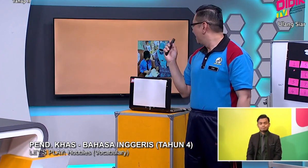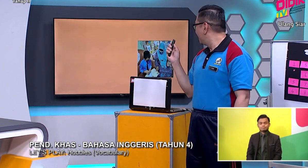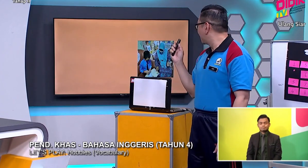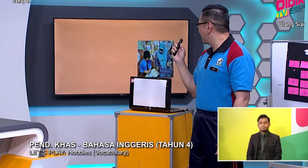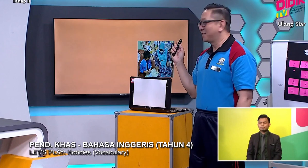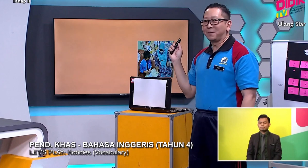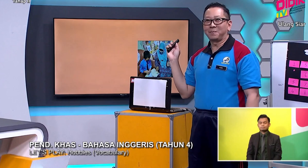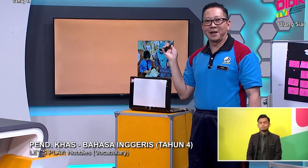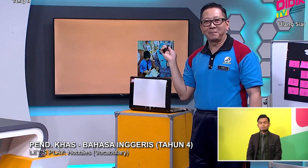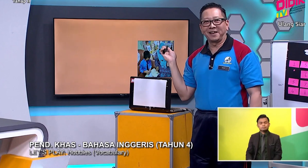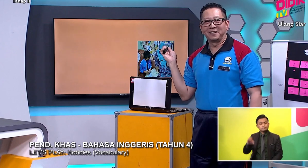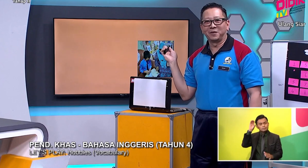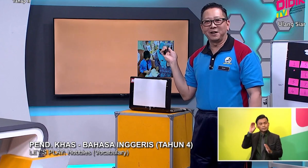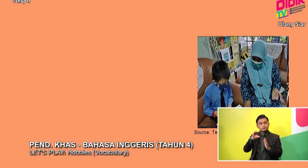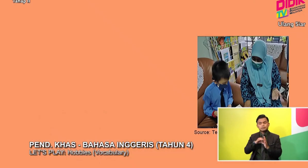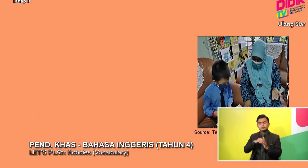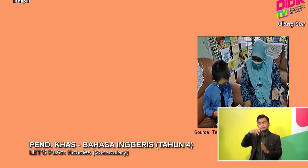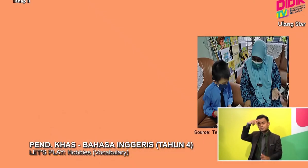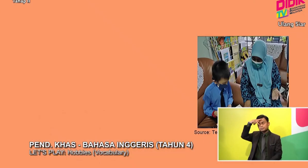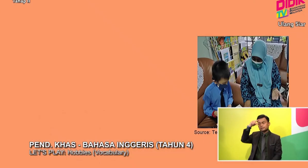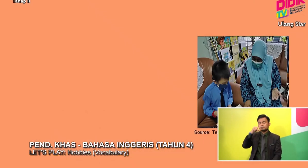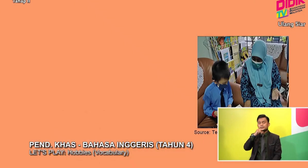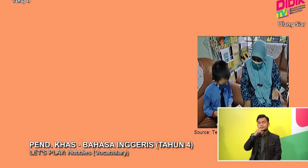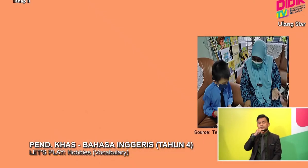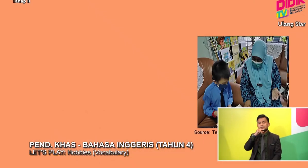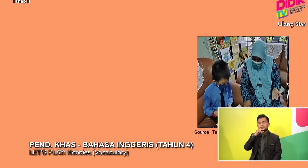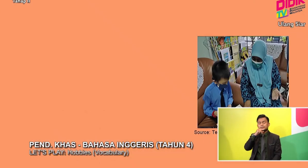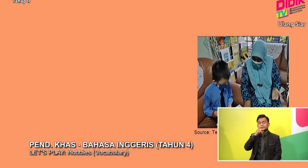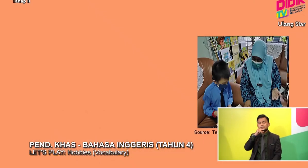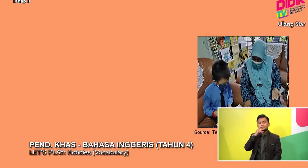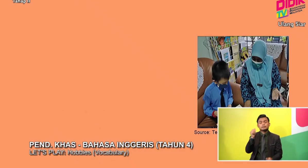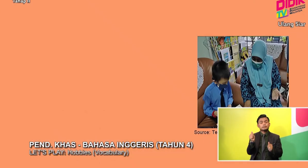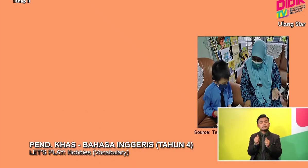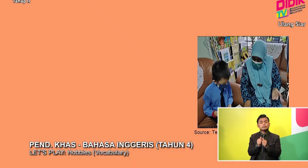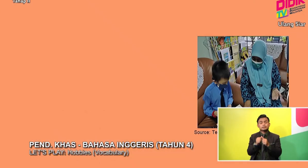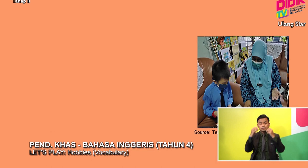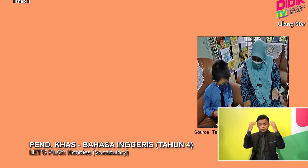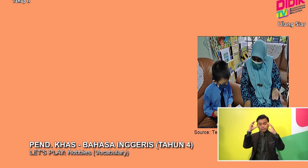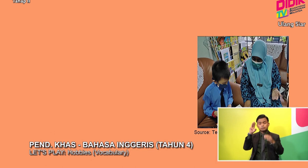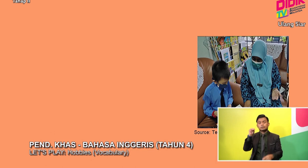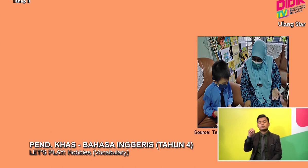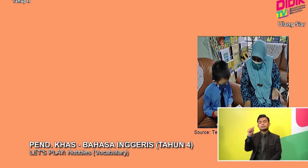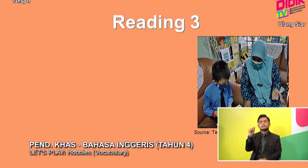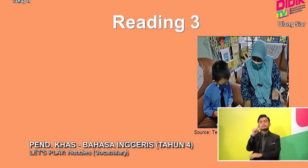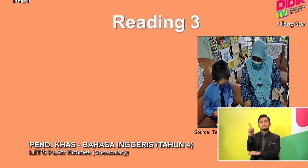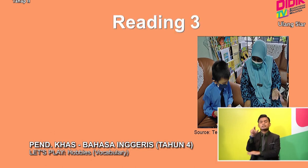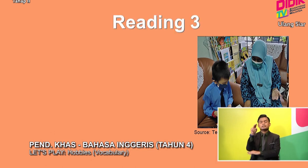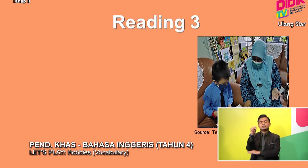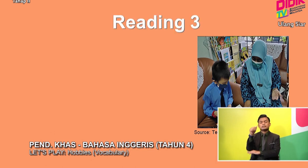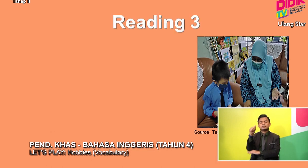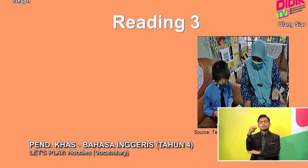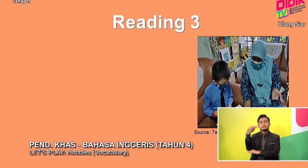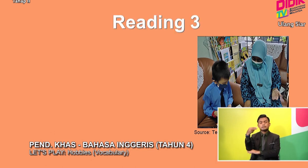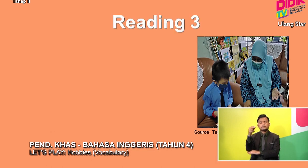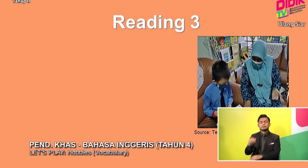It's a picture Peng Peng With Cikgu Mazna Okay Cikgu Mazna Is one of my teacher